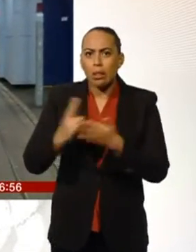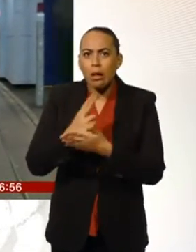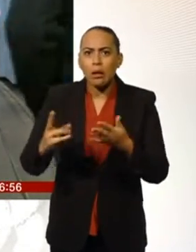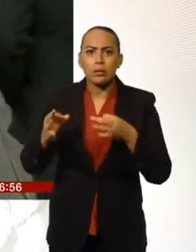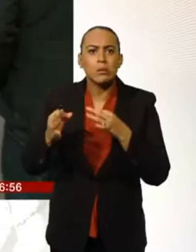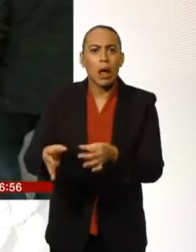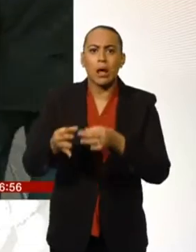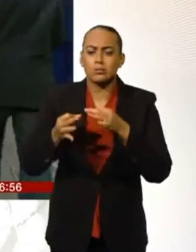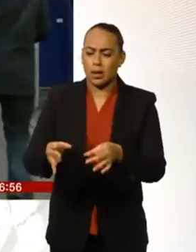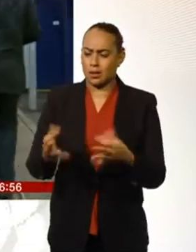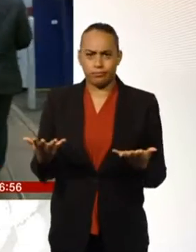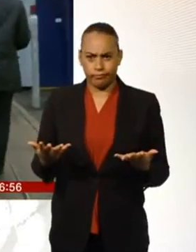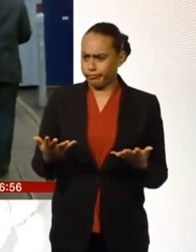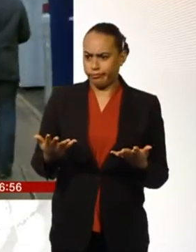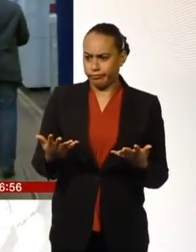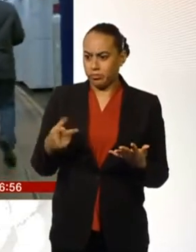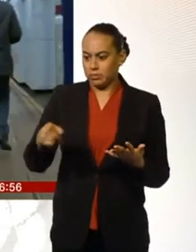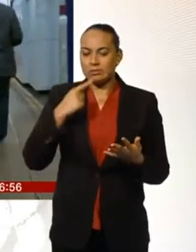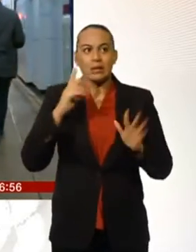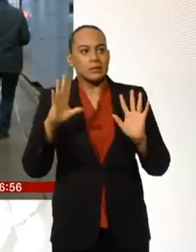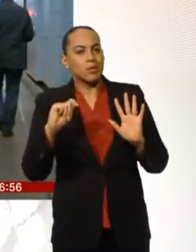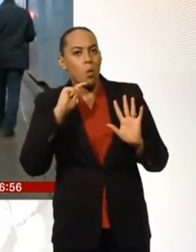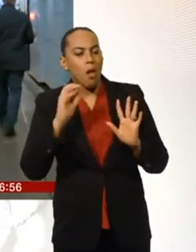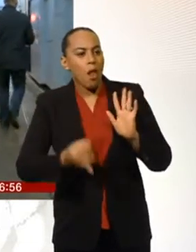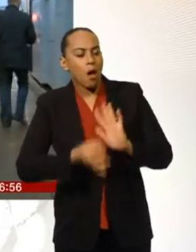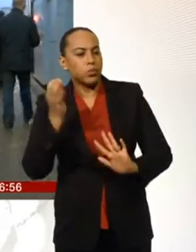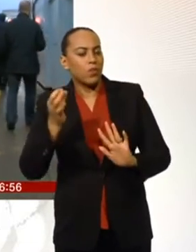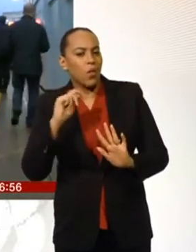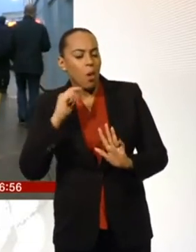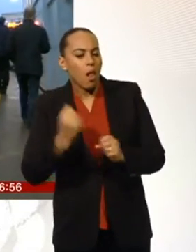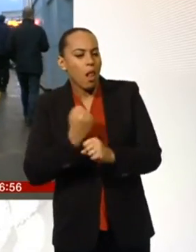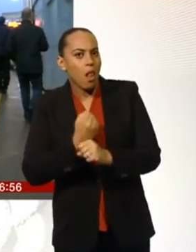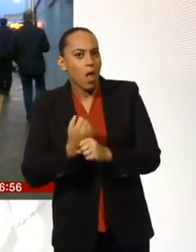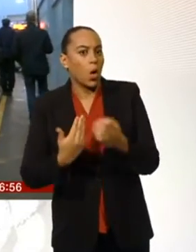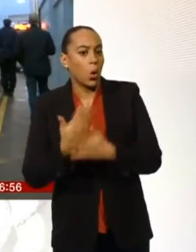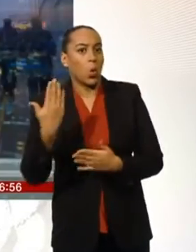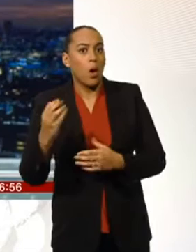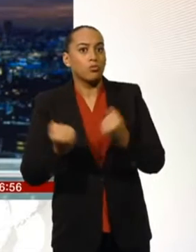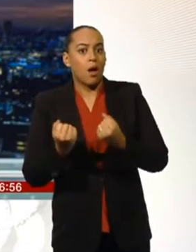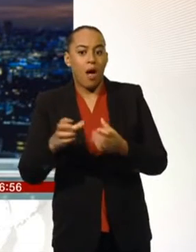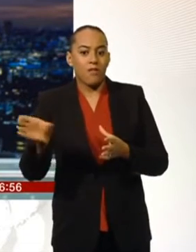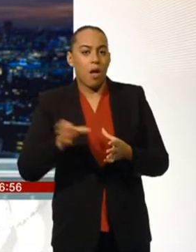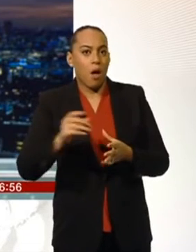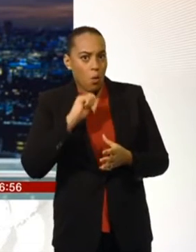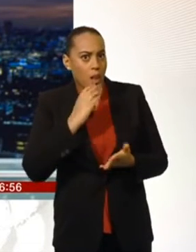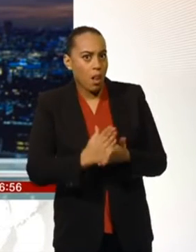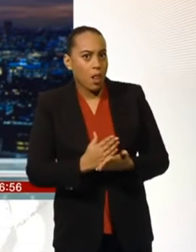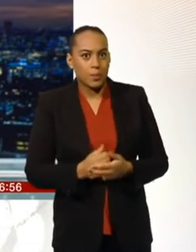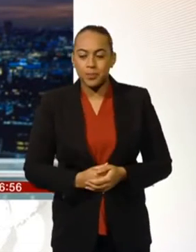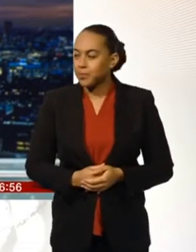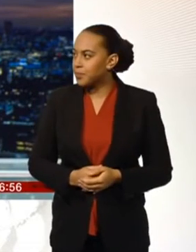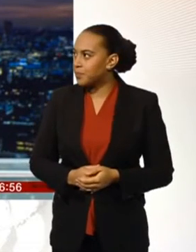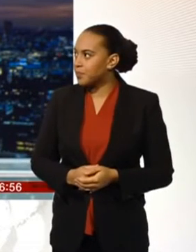Govia Thames Link Railway says it's making improvements and working to recruit new drivers. And a Grade 1 listed